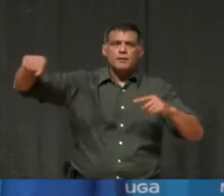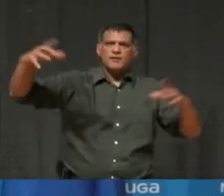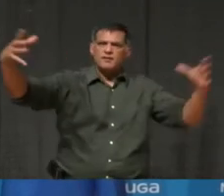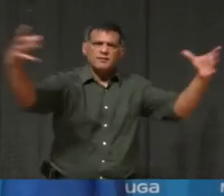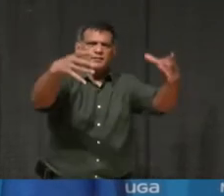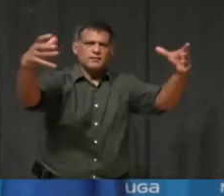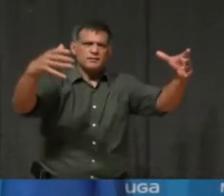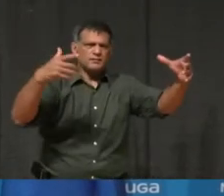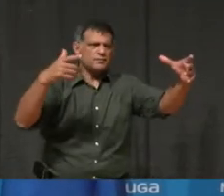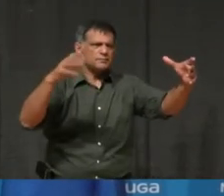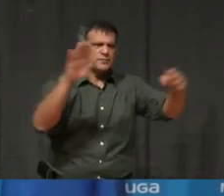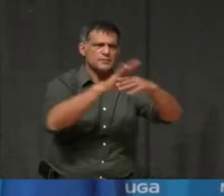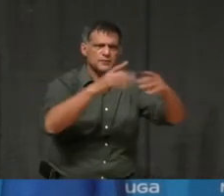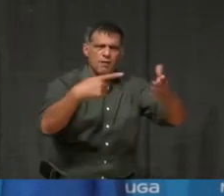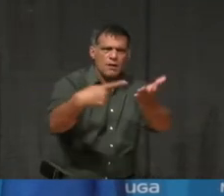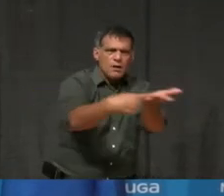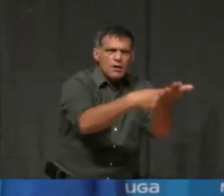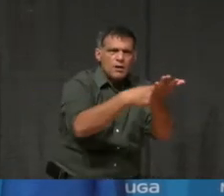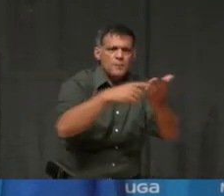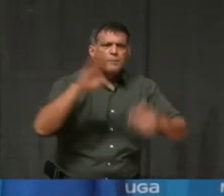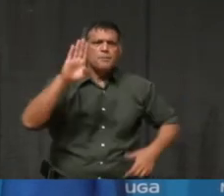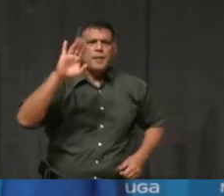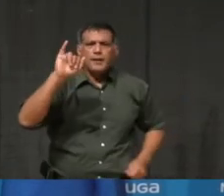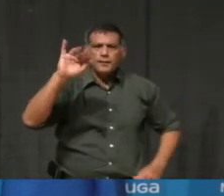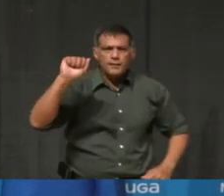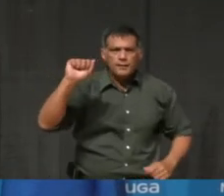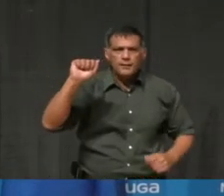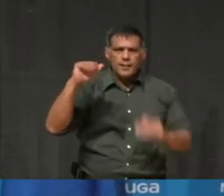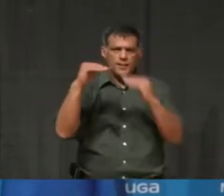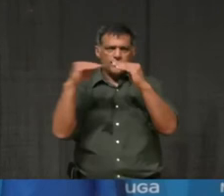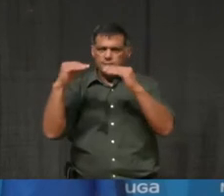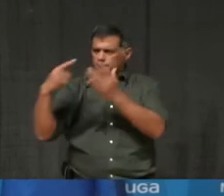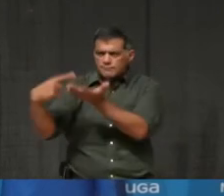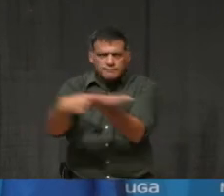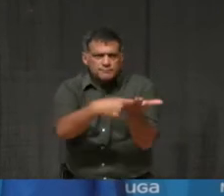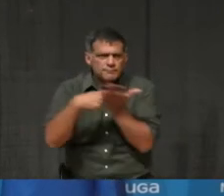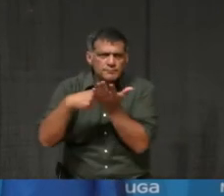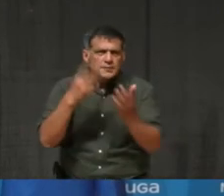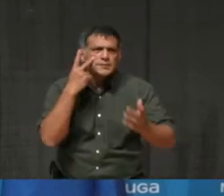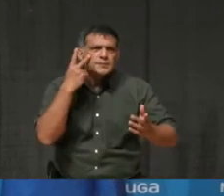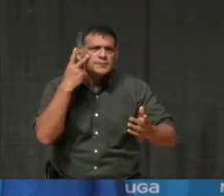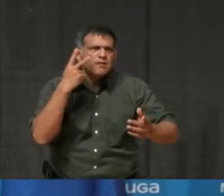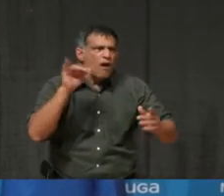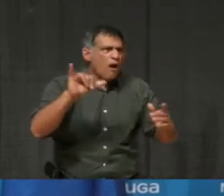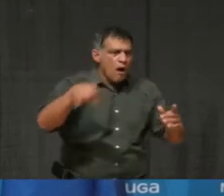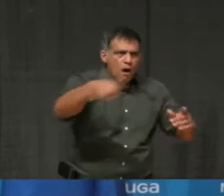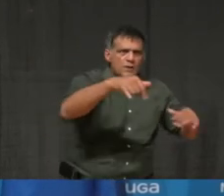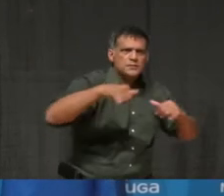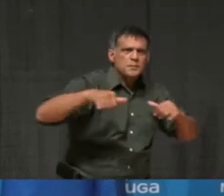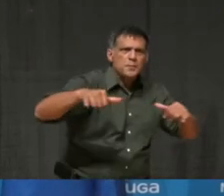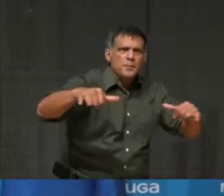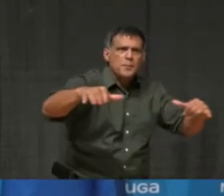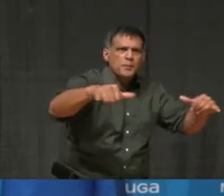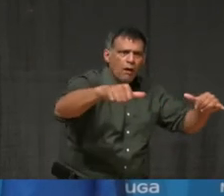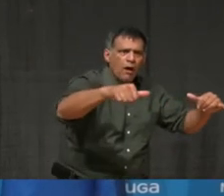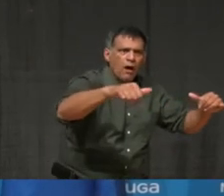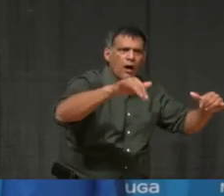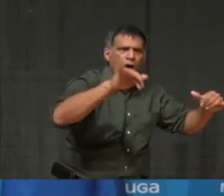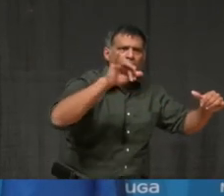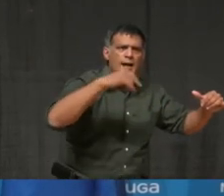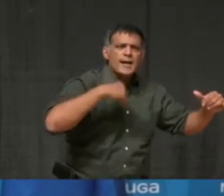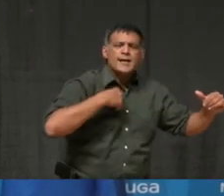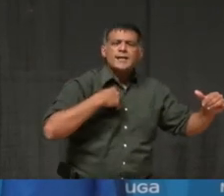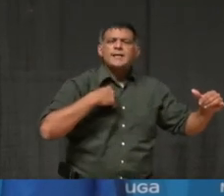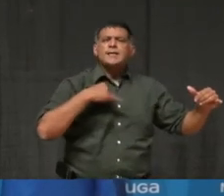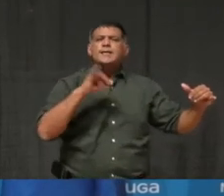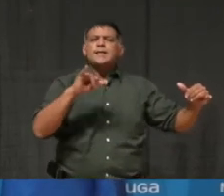talked, um, at our BIA levels and we started to see that there was one common voice. And, uh, that's where I feel that our, our biggest